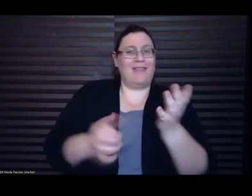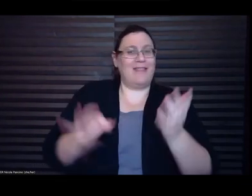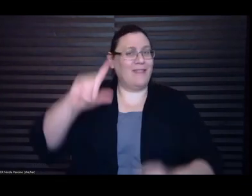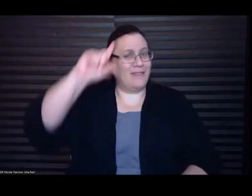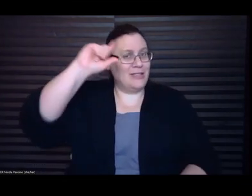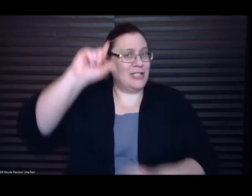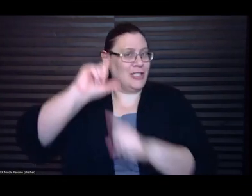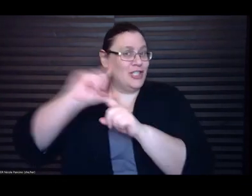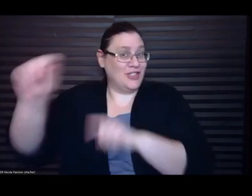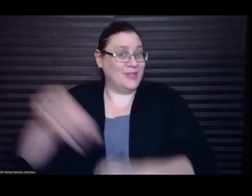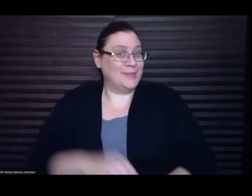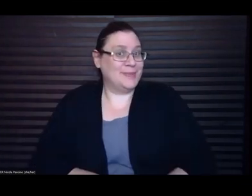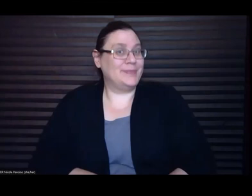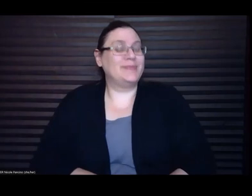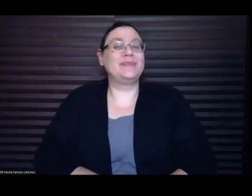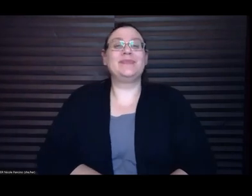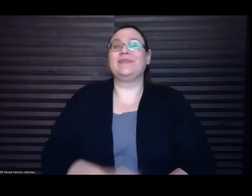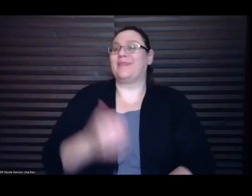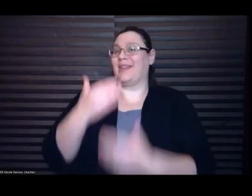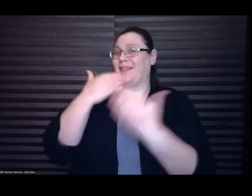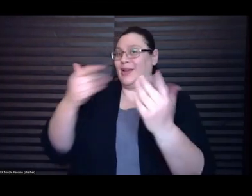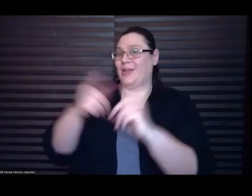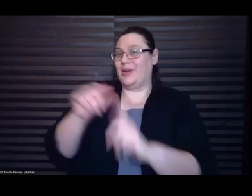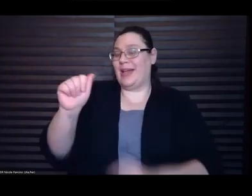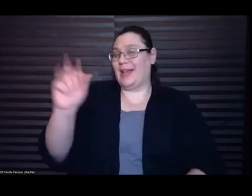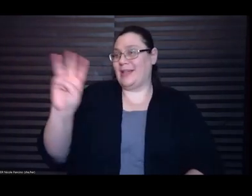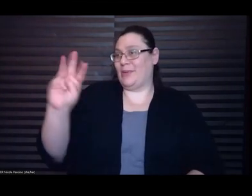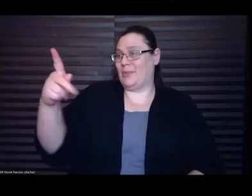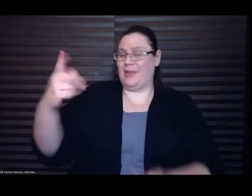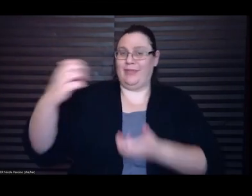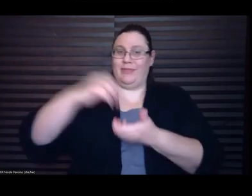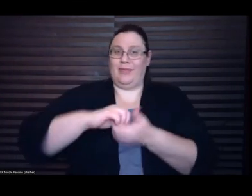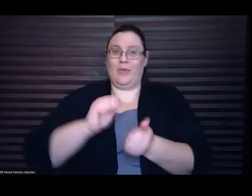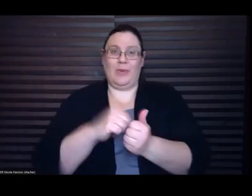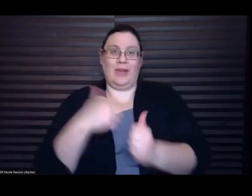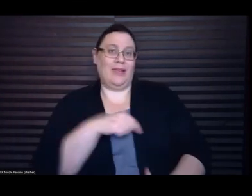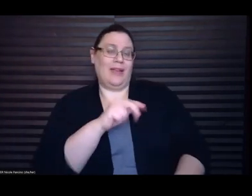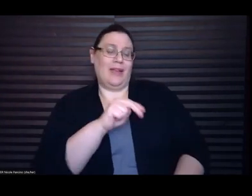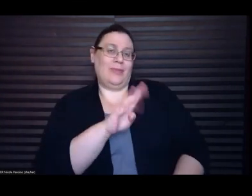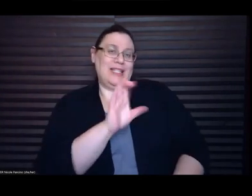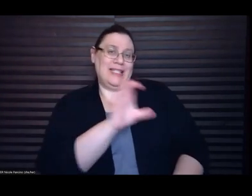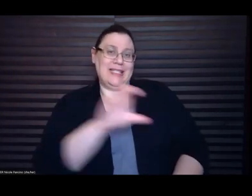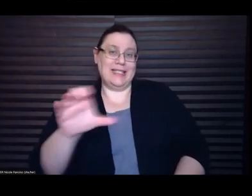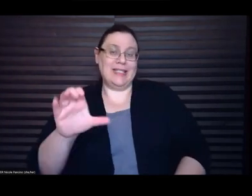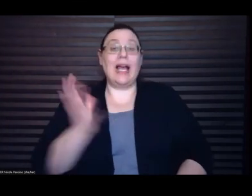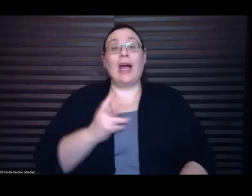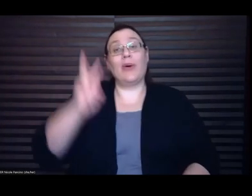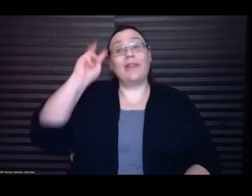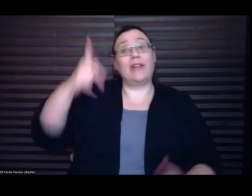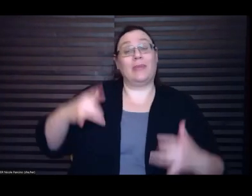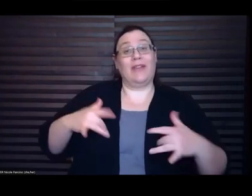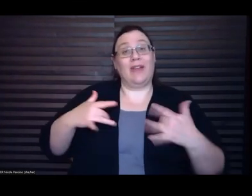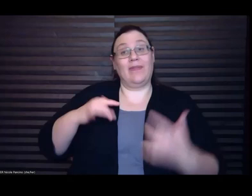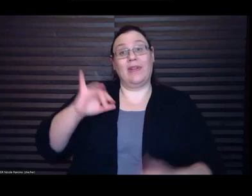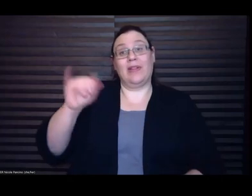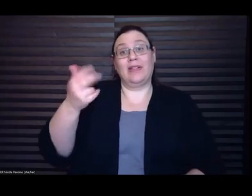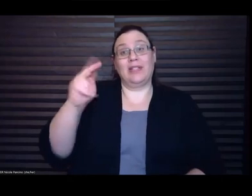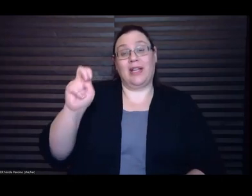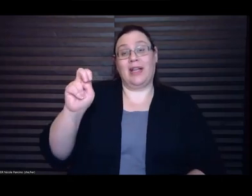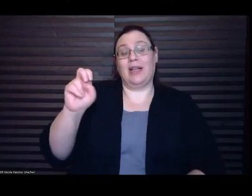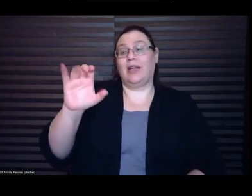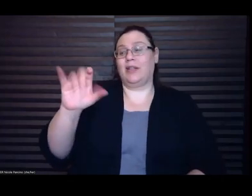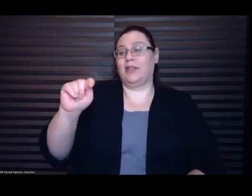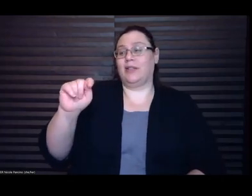thank AWP for partnering with the NBCC and our VP of Events, Jane Chabattari, for envisioning